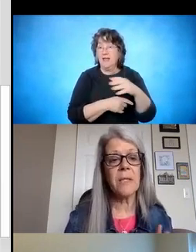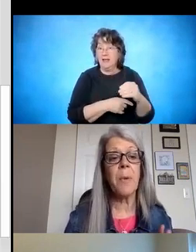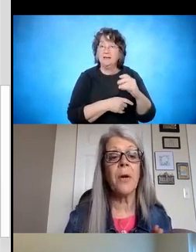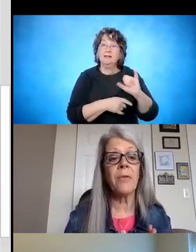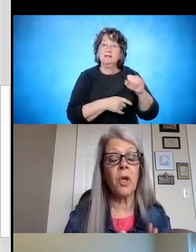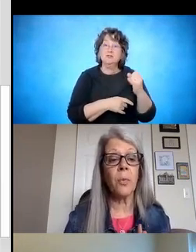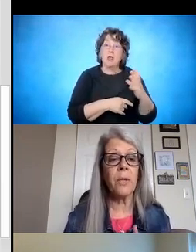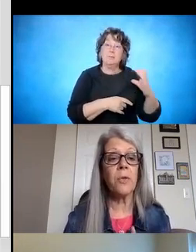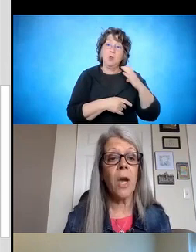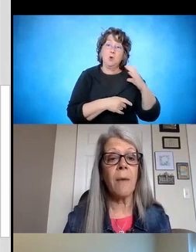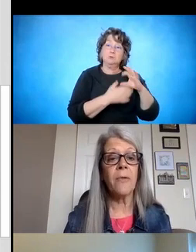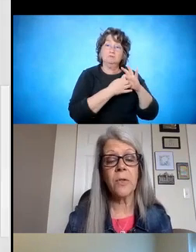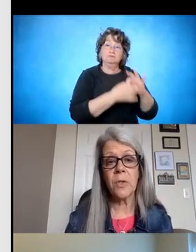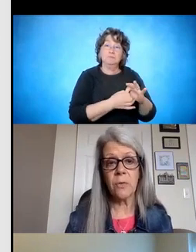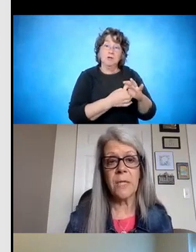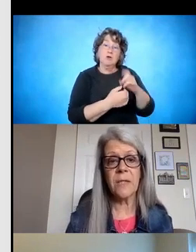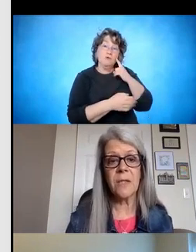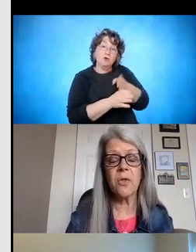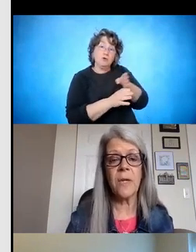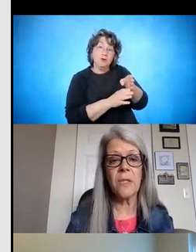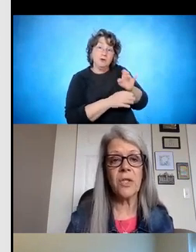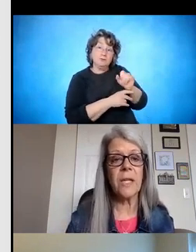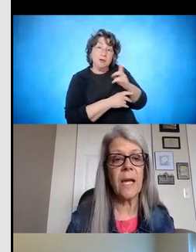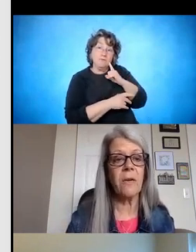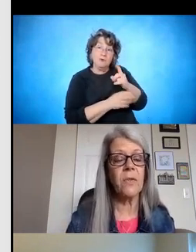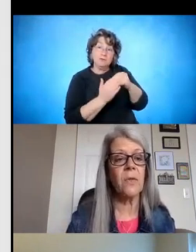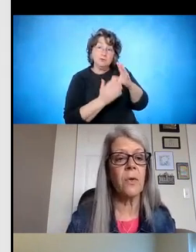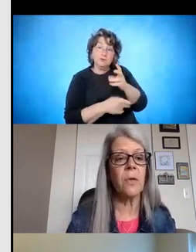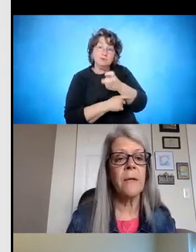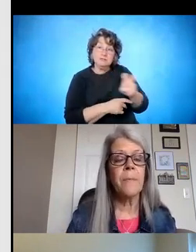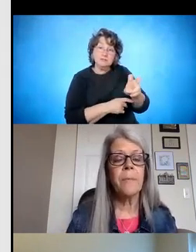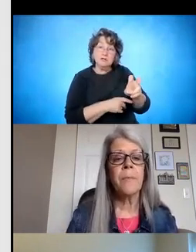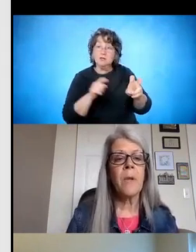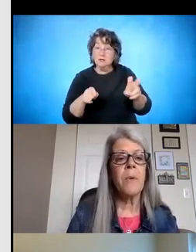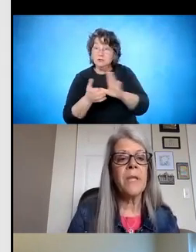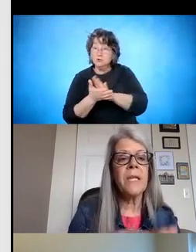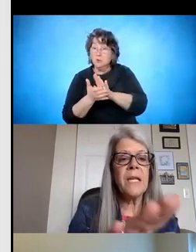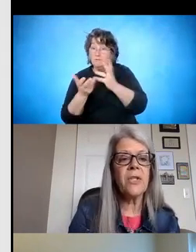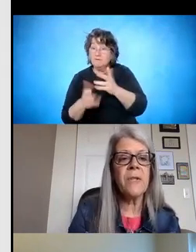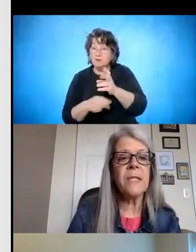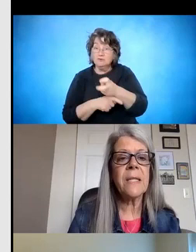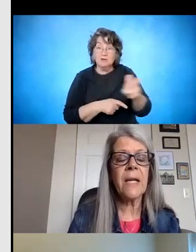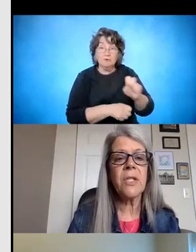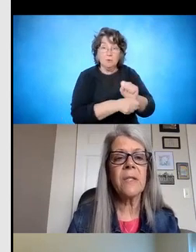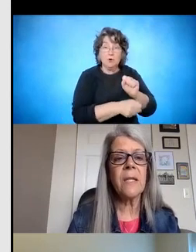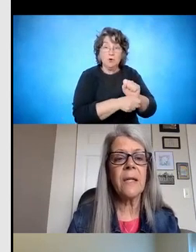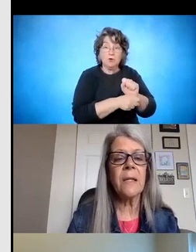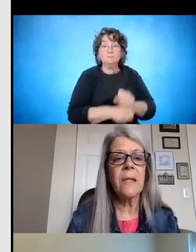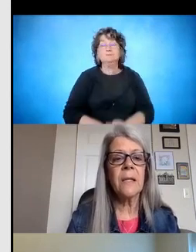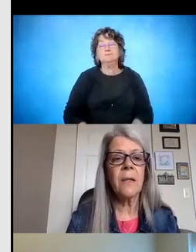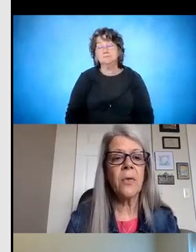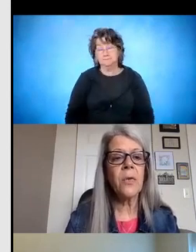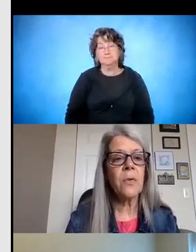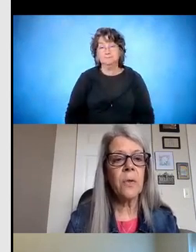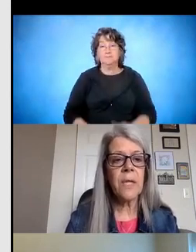part of a career job for a student as they're transitioning out of school. But within each of these sections then,